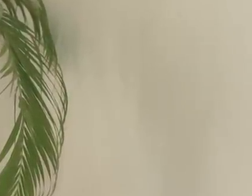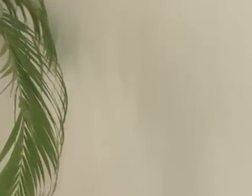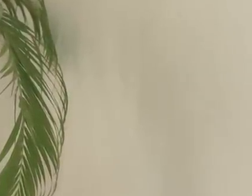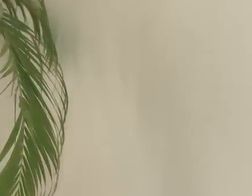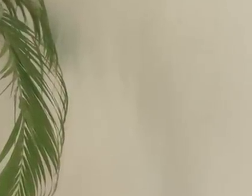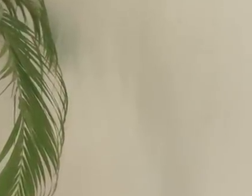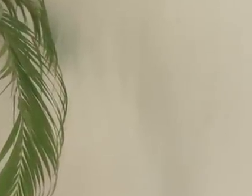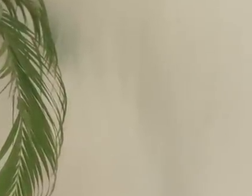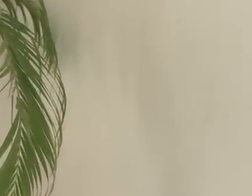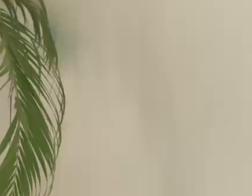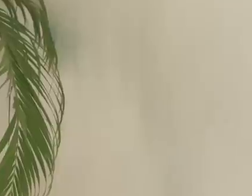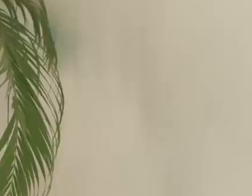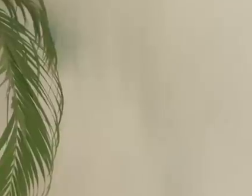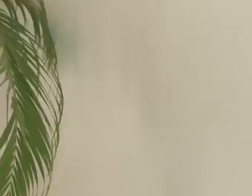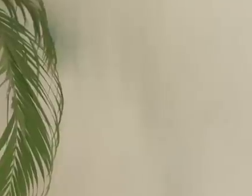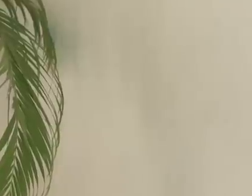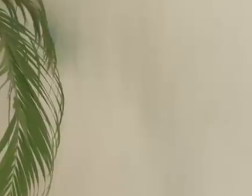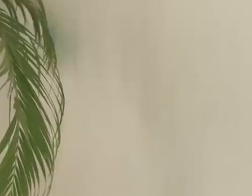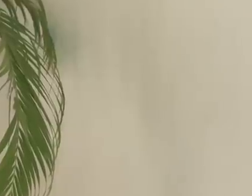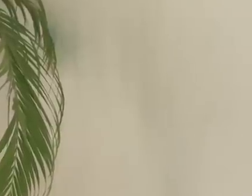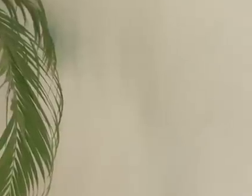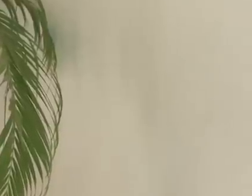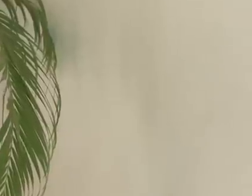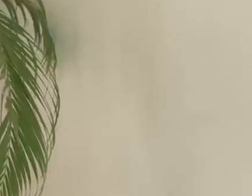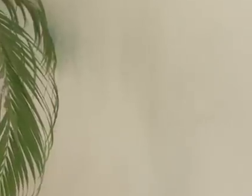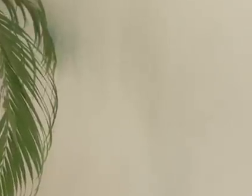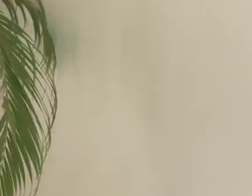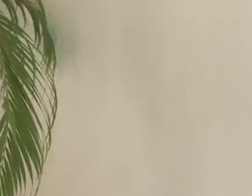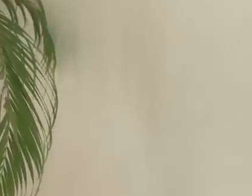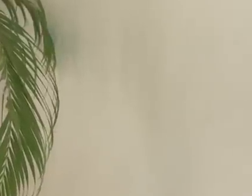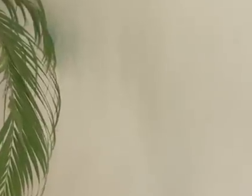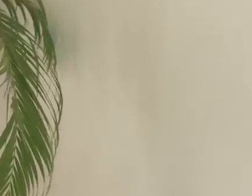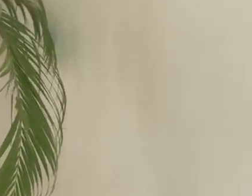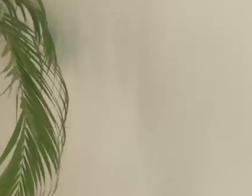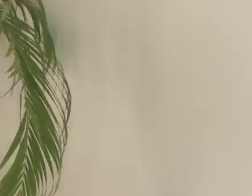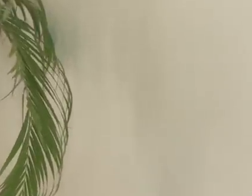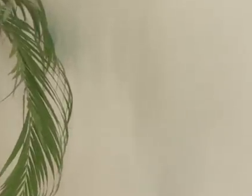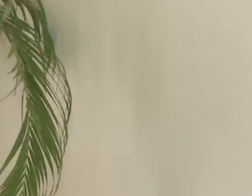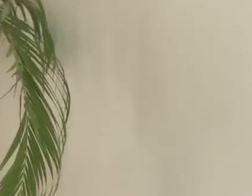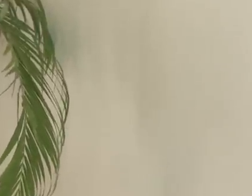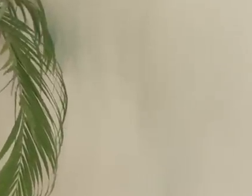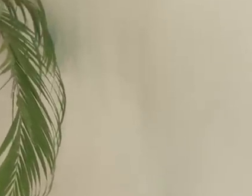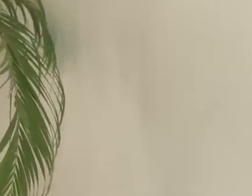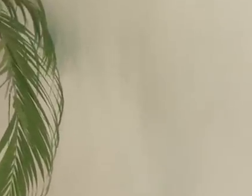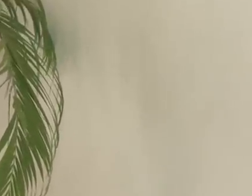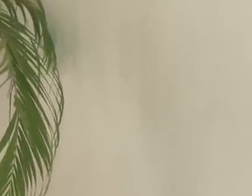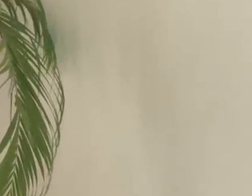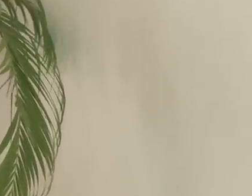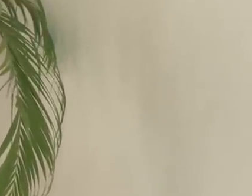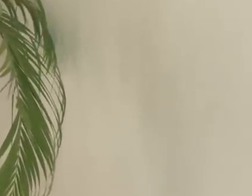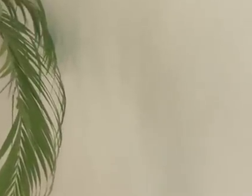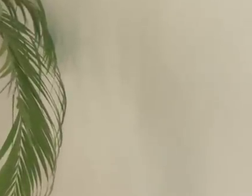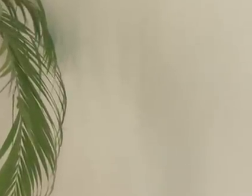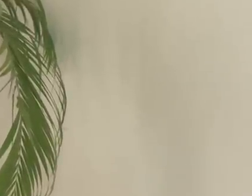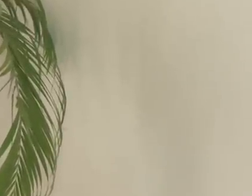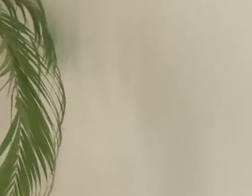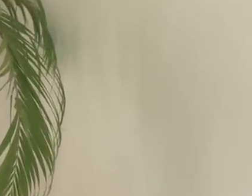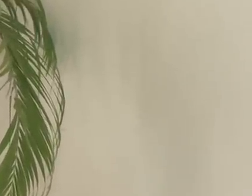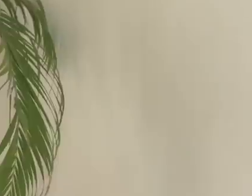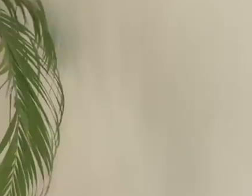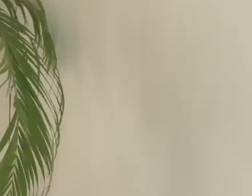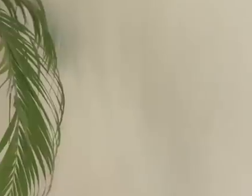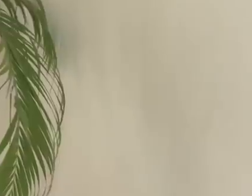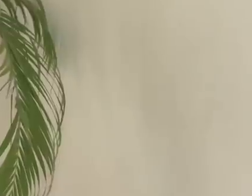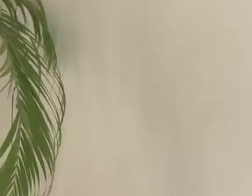immediate threat. But on the flip side, we know that prevention, you know, odds of prevention is worth a pound of cure.